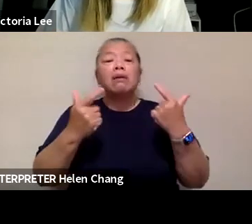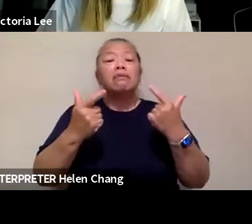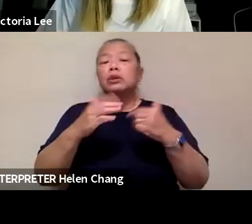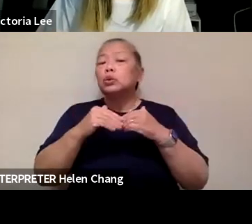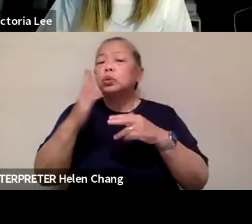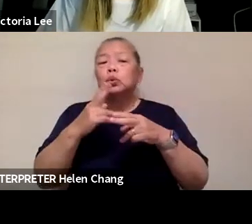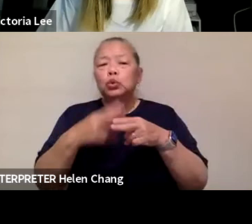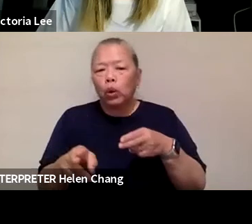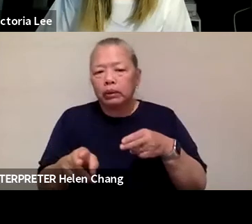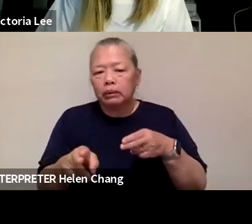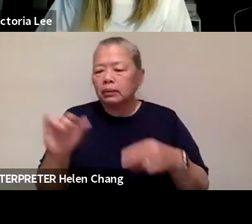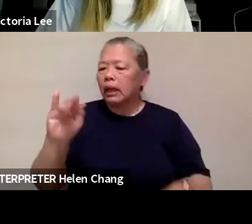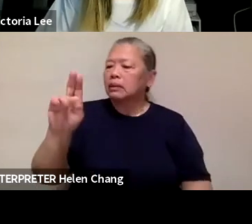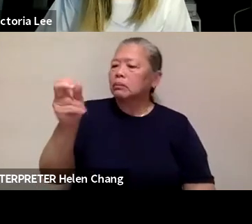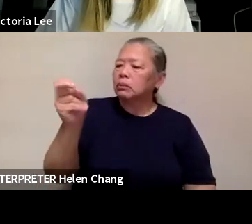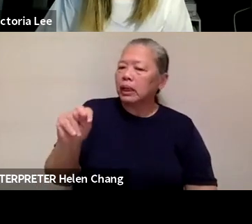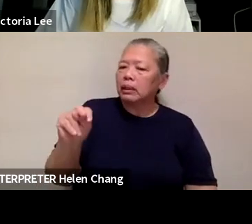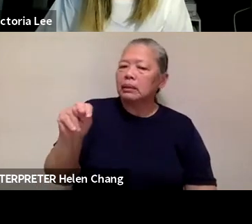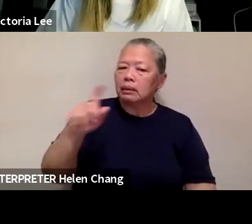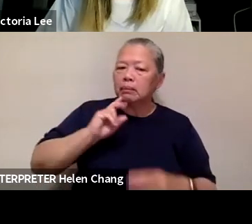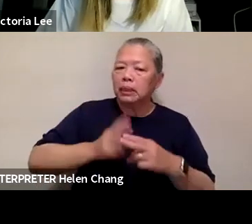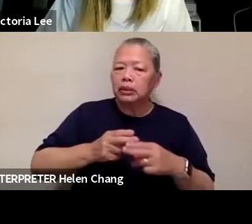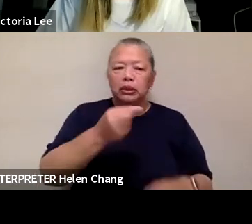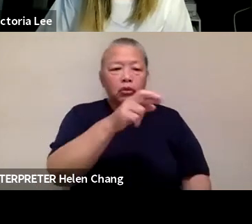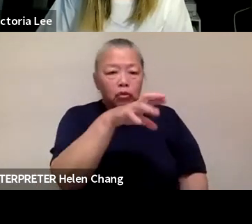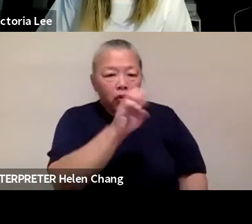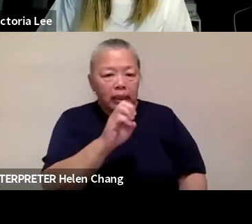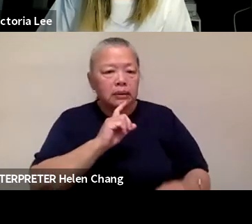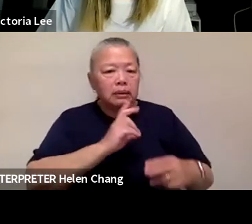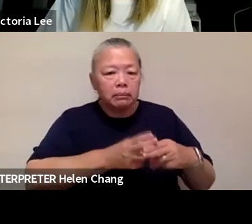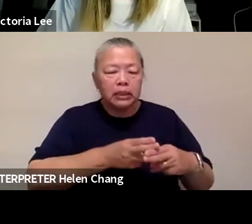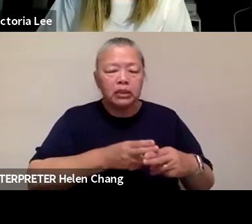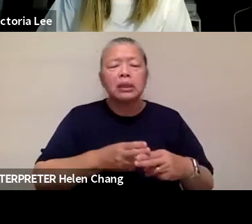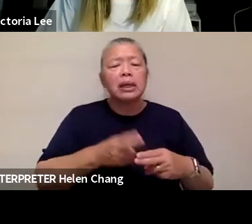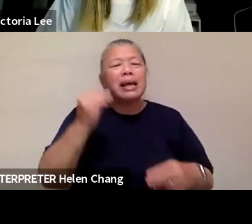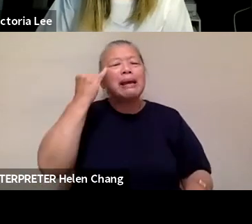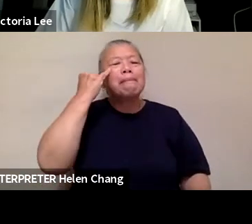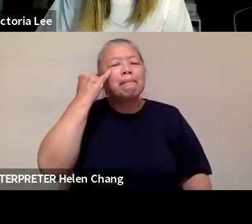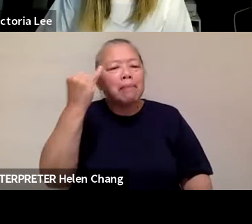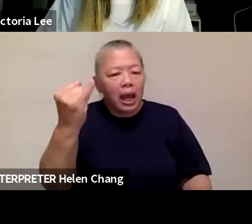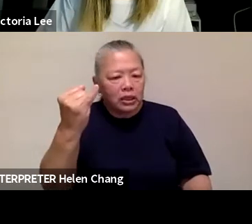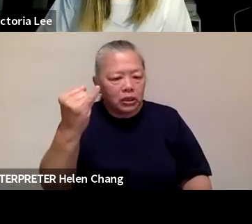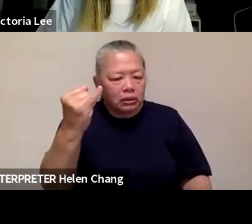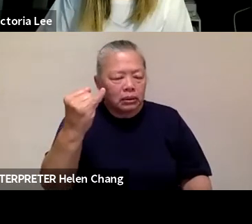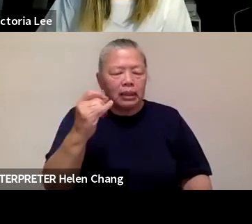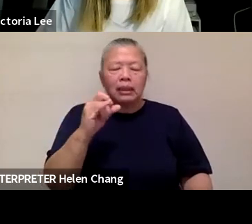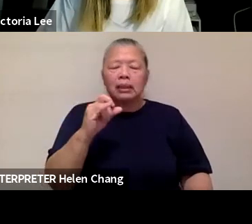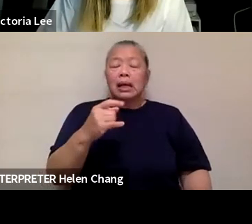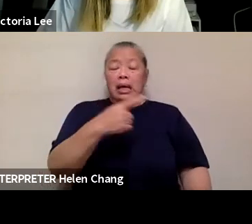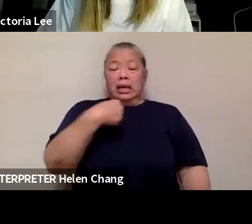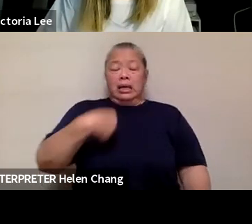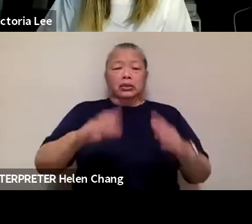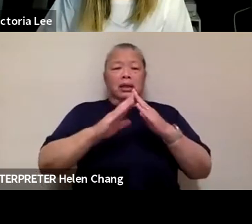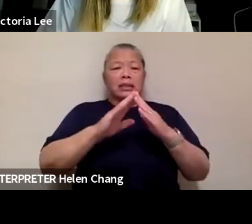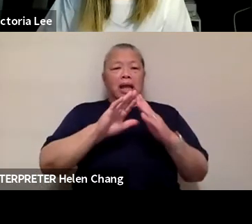what, uh, Brendan is talking about and Grace is talking about. Imagine just in Chinatown alone, you cannot even understand.